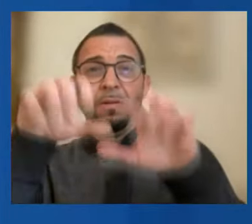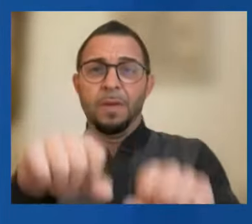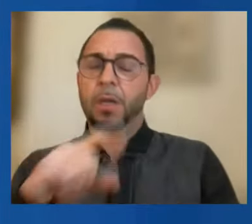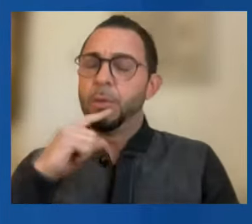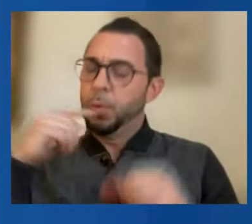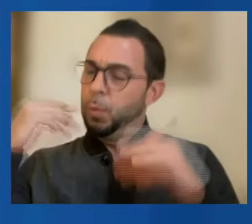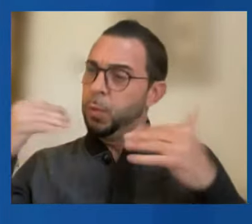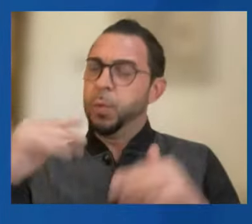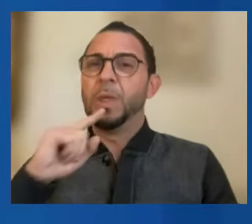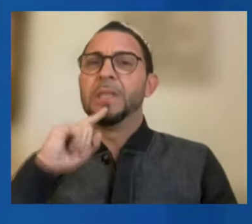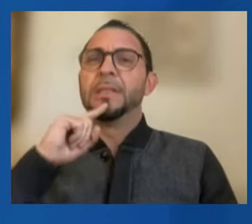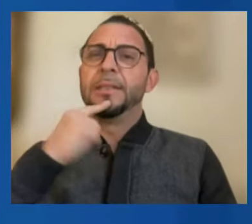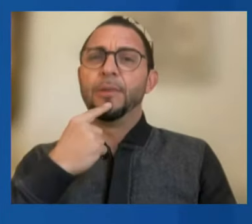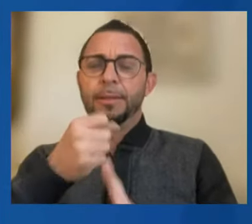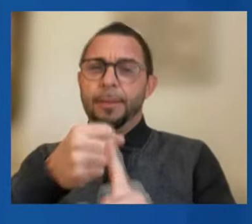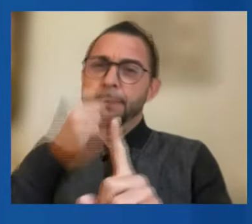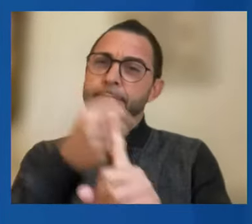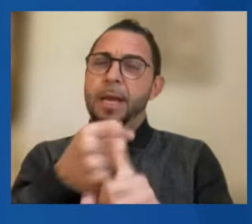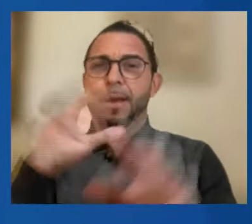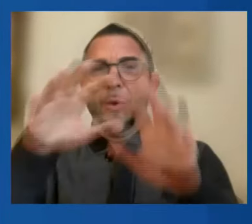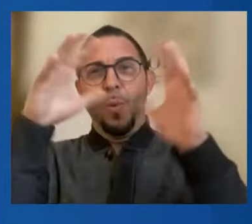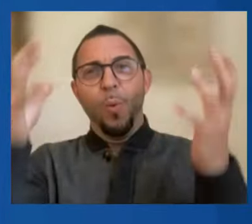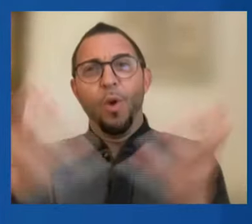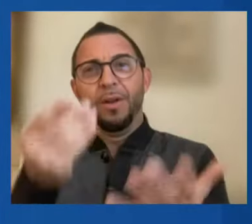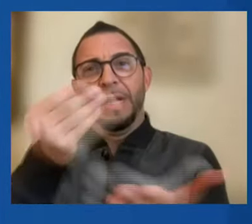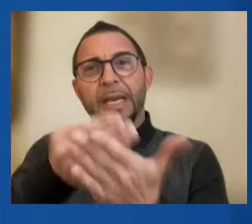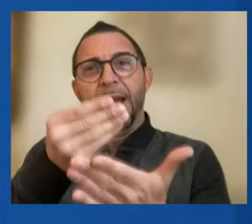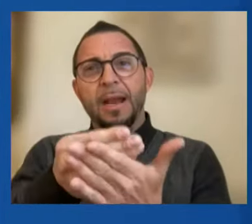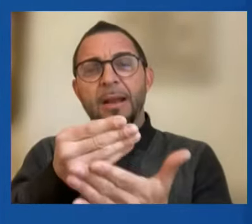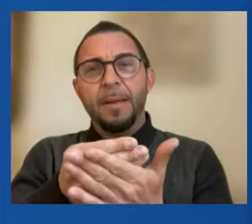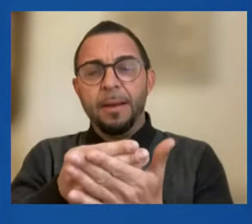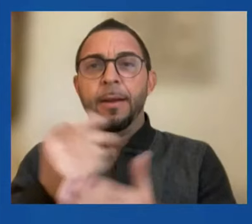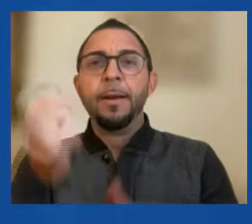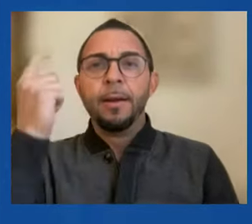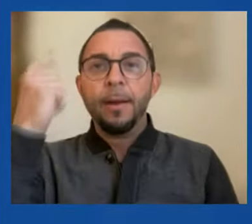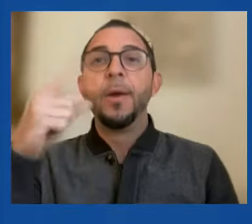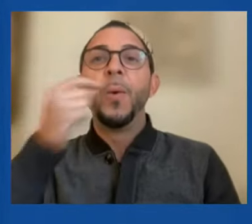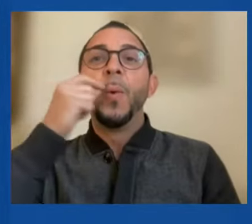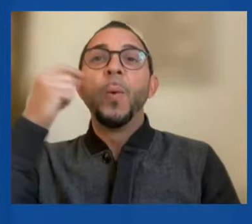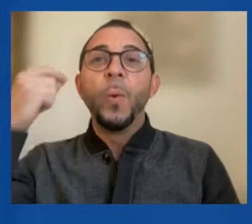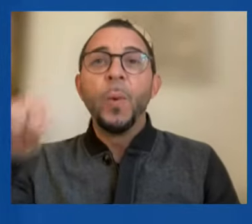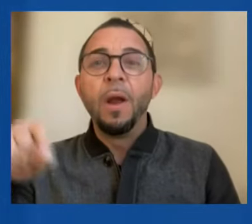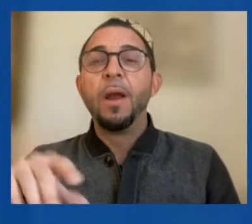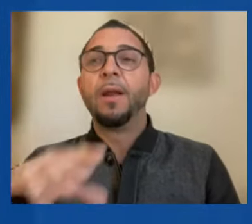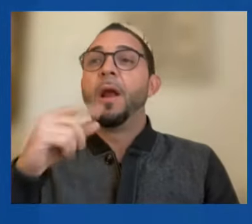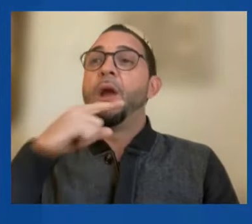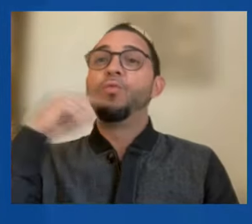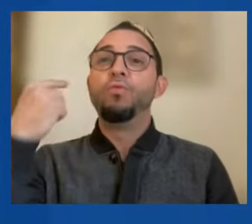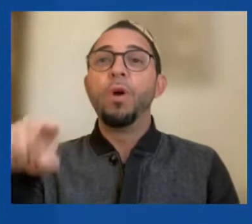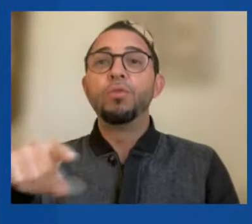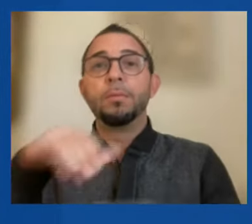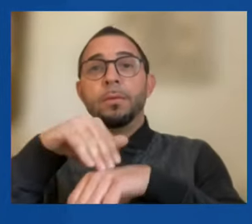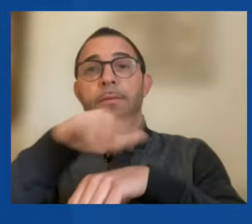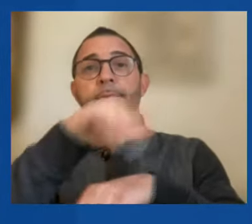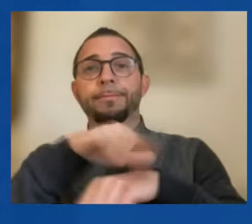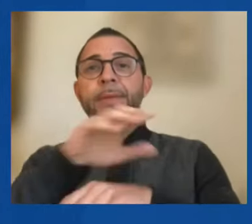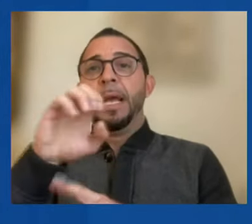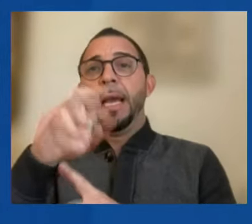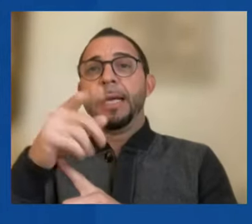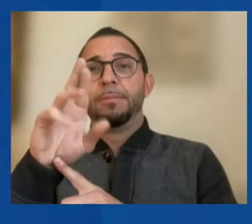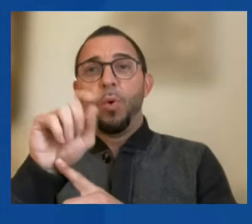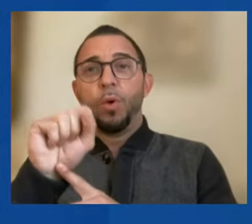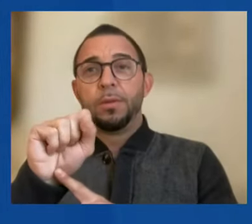economy due to the contraction of Ukrainian and Russian exports, particularly energy,